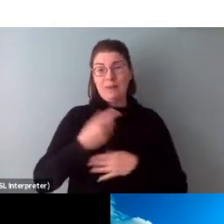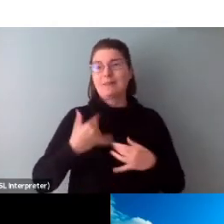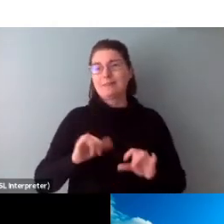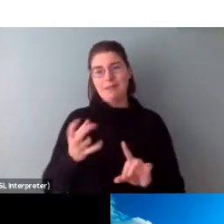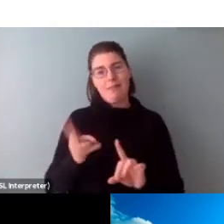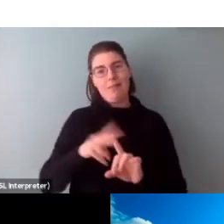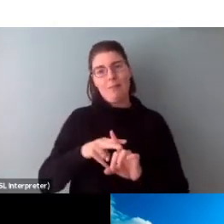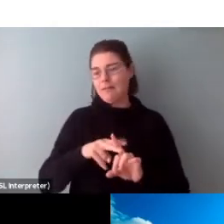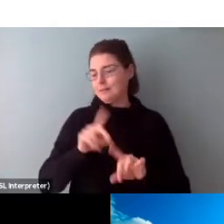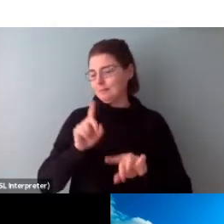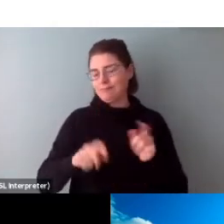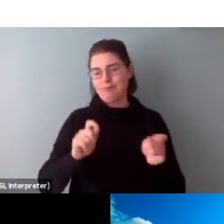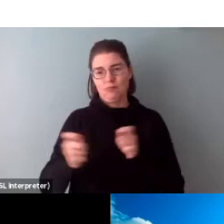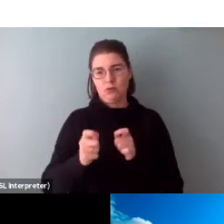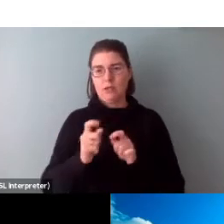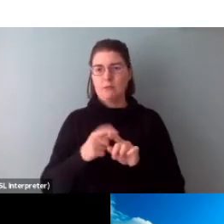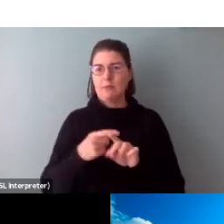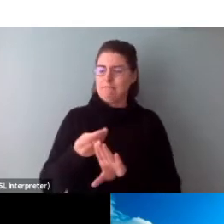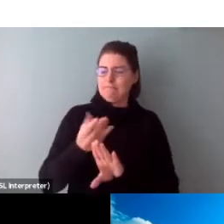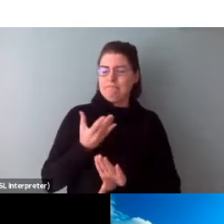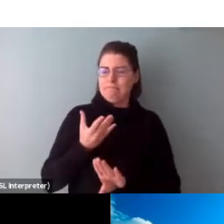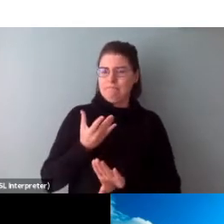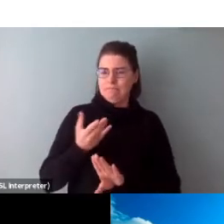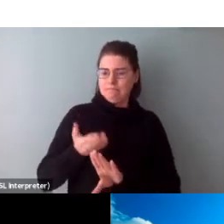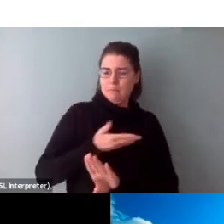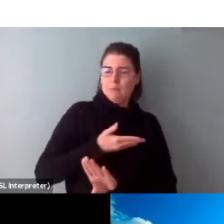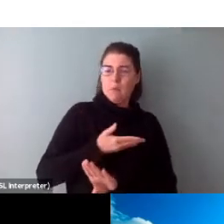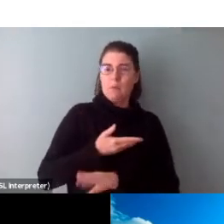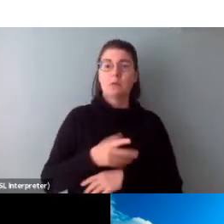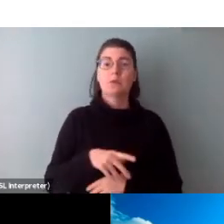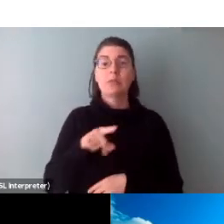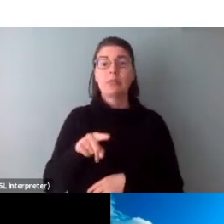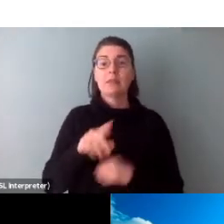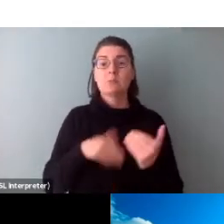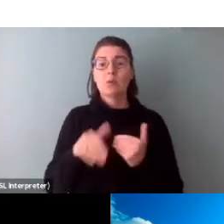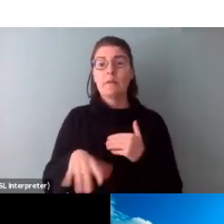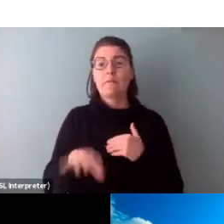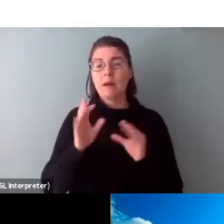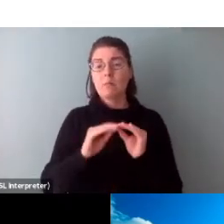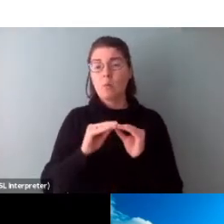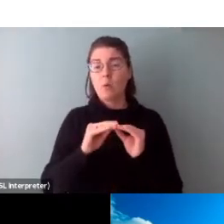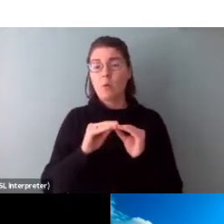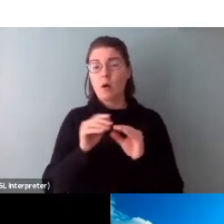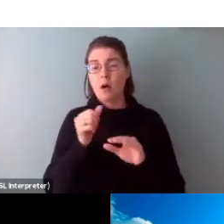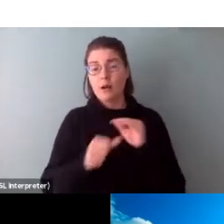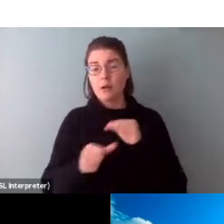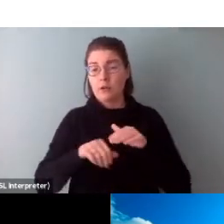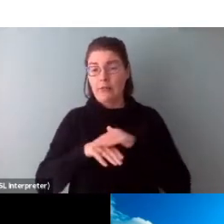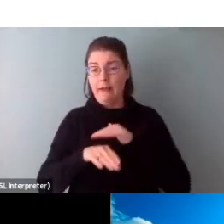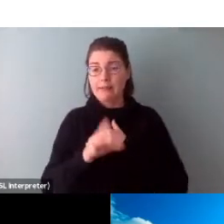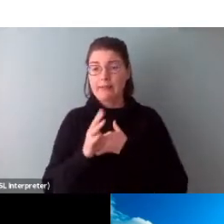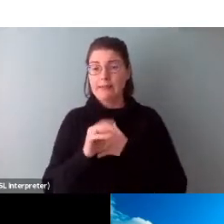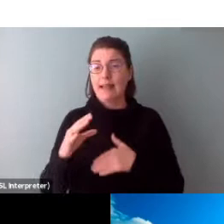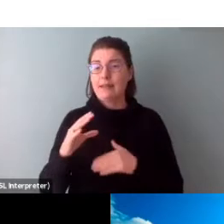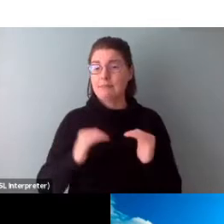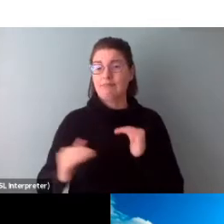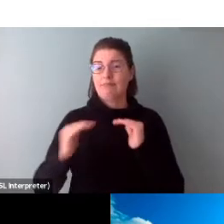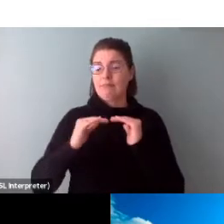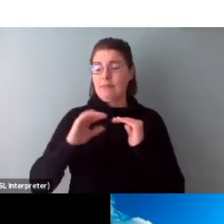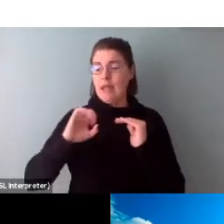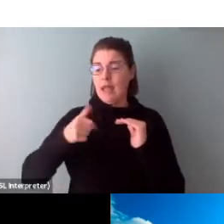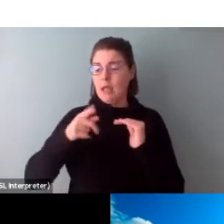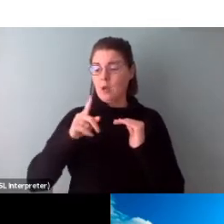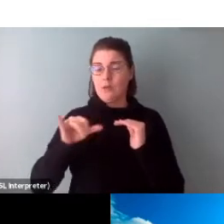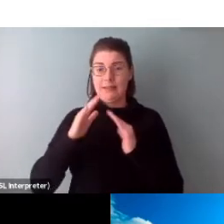apply. You can find out more about these processes under the access and equity tab at the